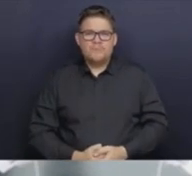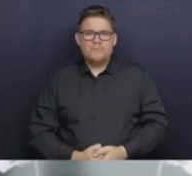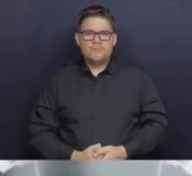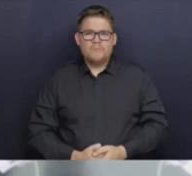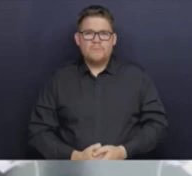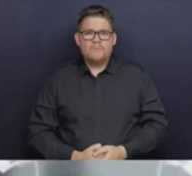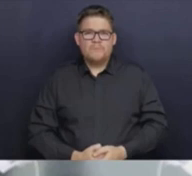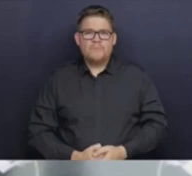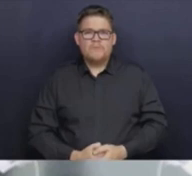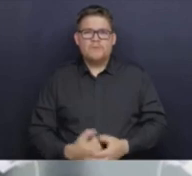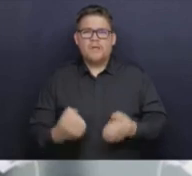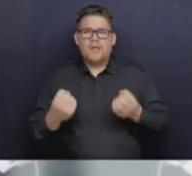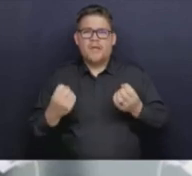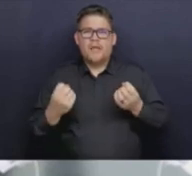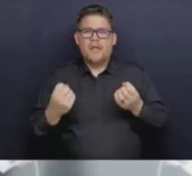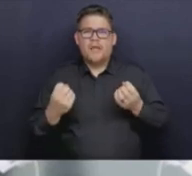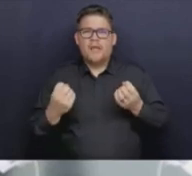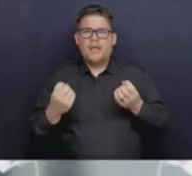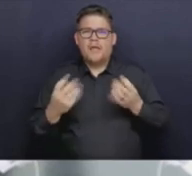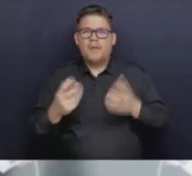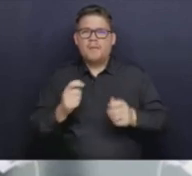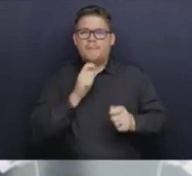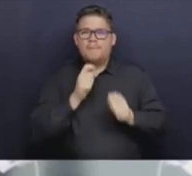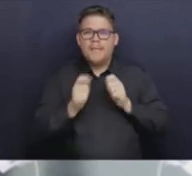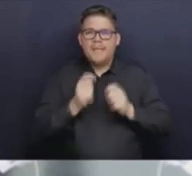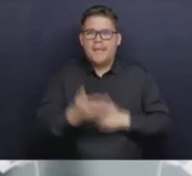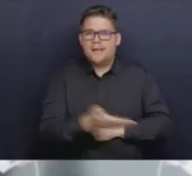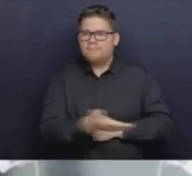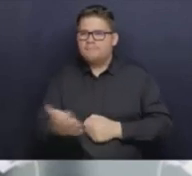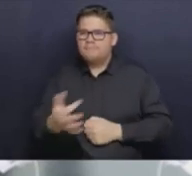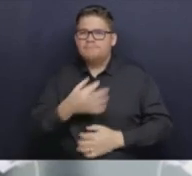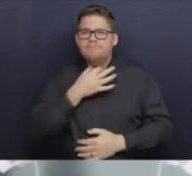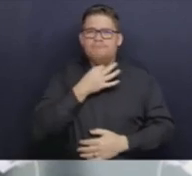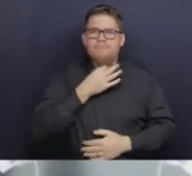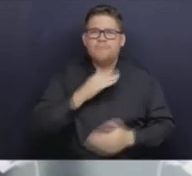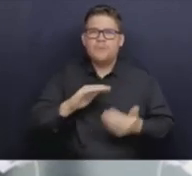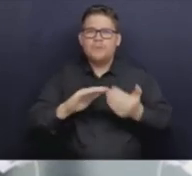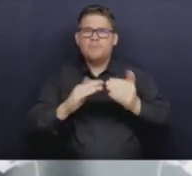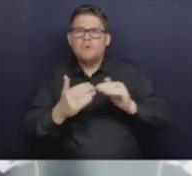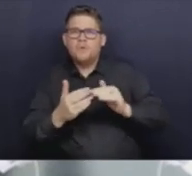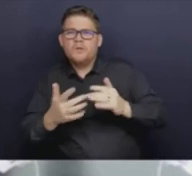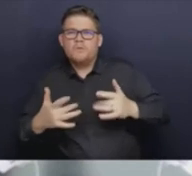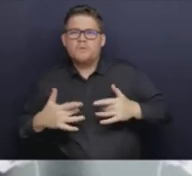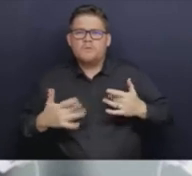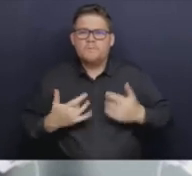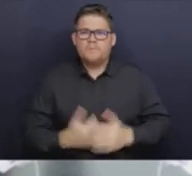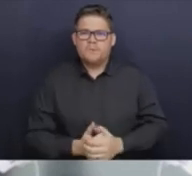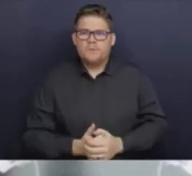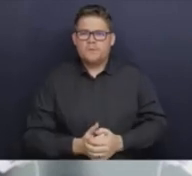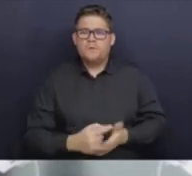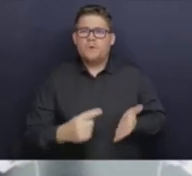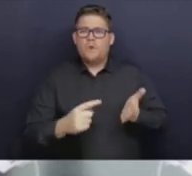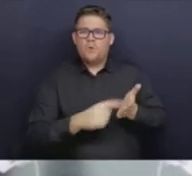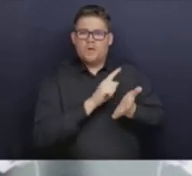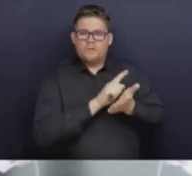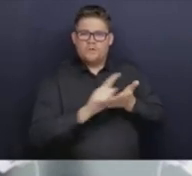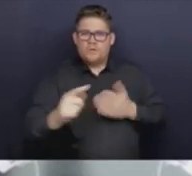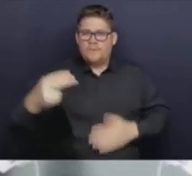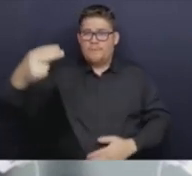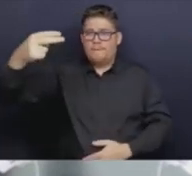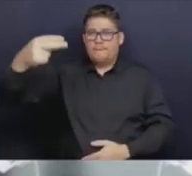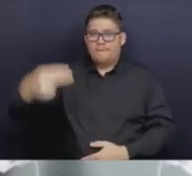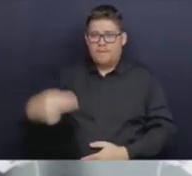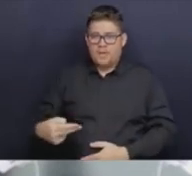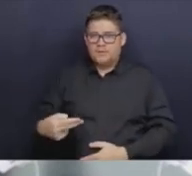people in media for their communities. We'll be providing once a week on Thursday per hospital data. So we'll providing it